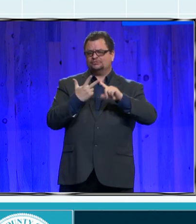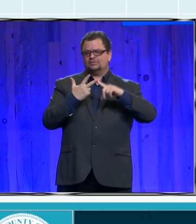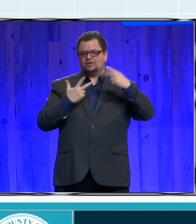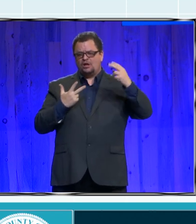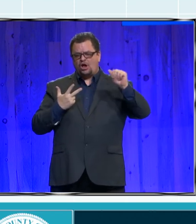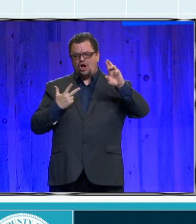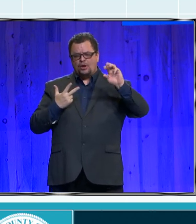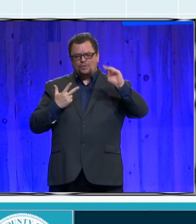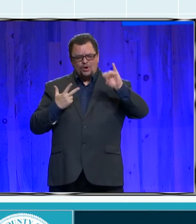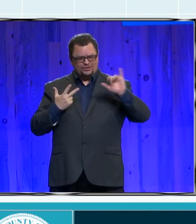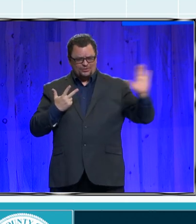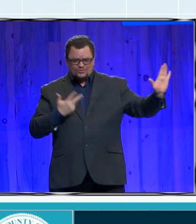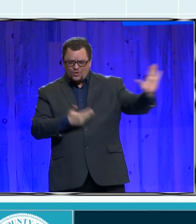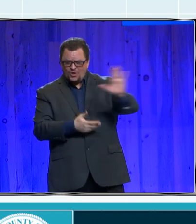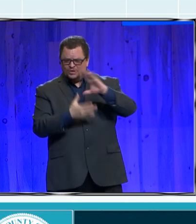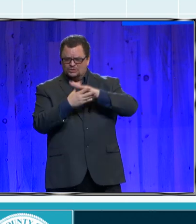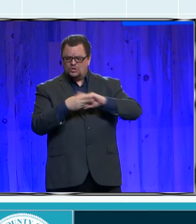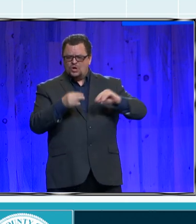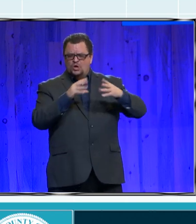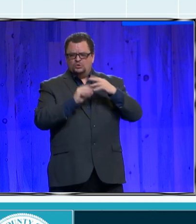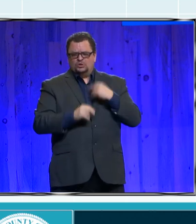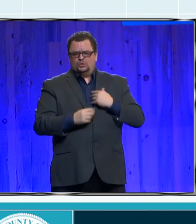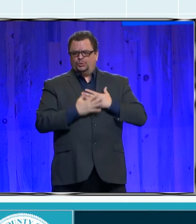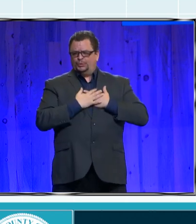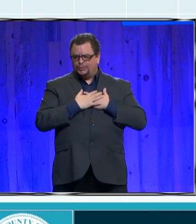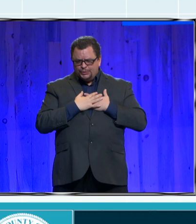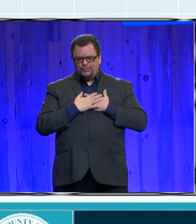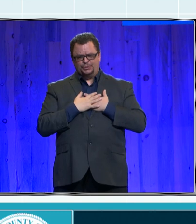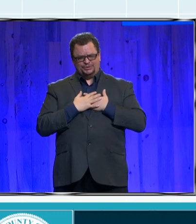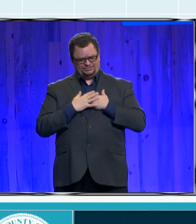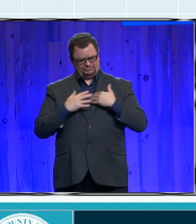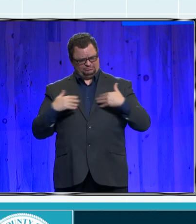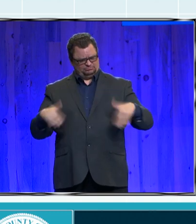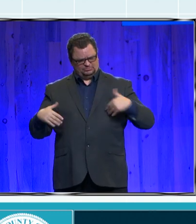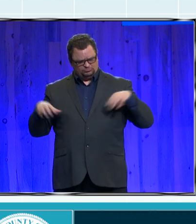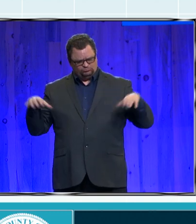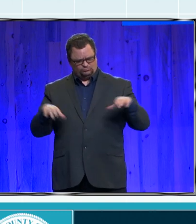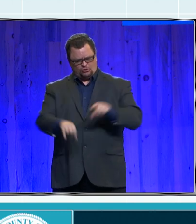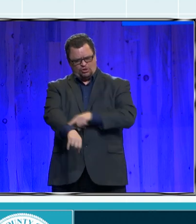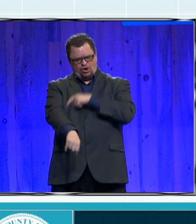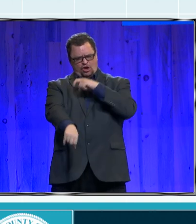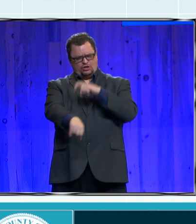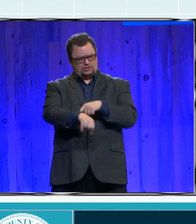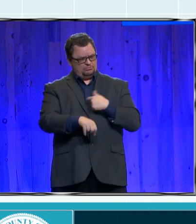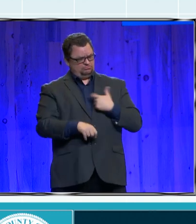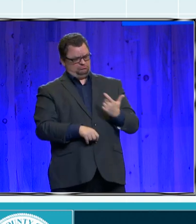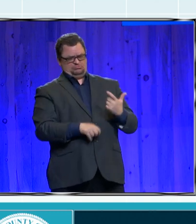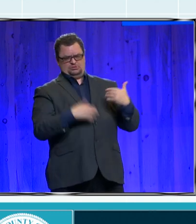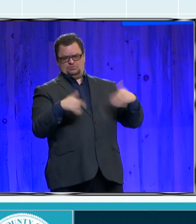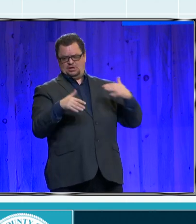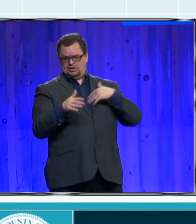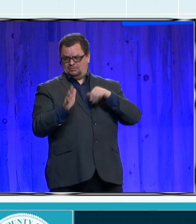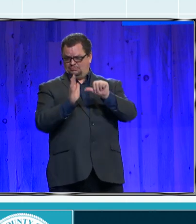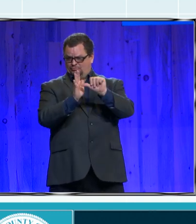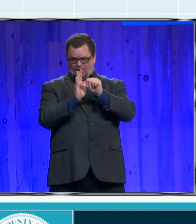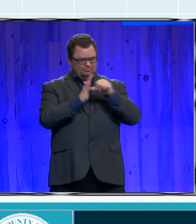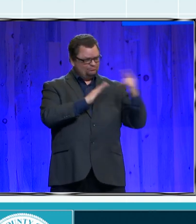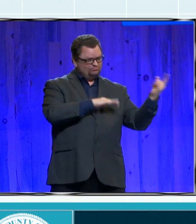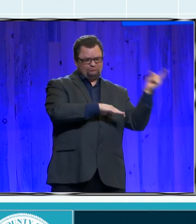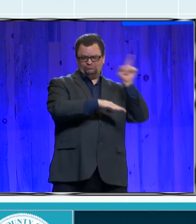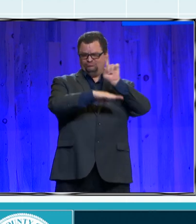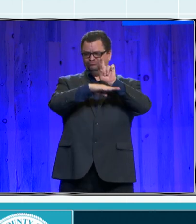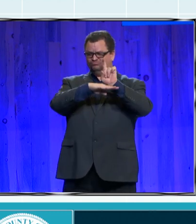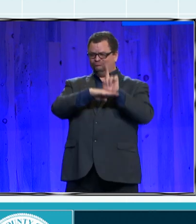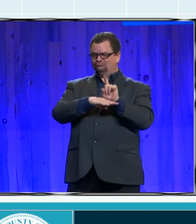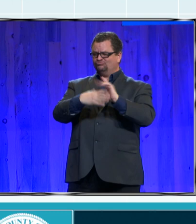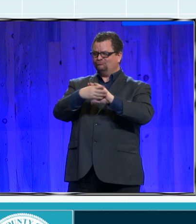I've been doing this a long time and it's a little nerve-wracking. I'm very impressed with you coming up here today. If things don't work out with Hope and